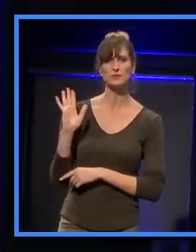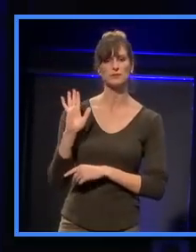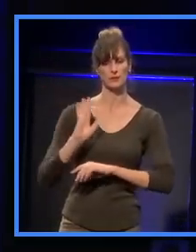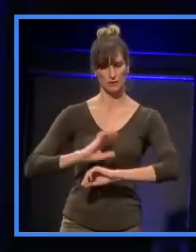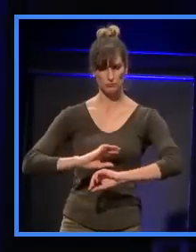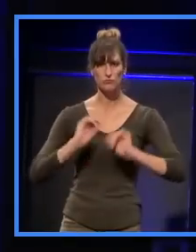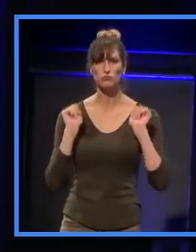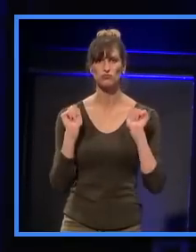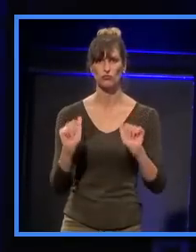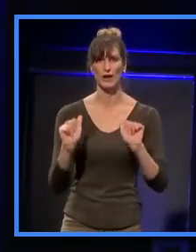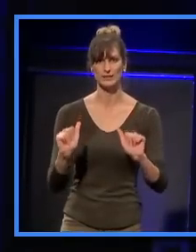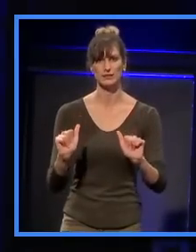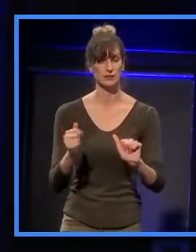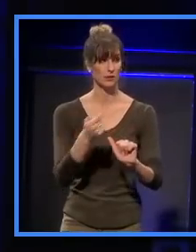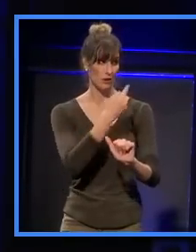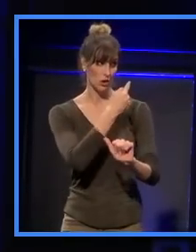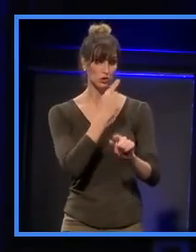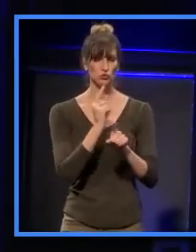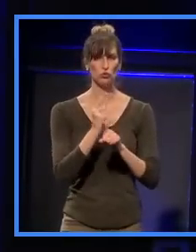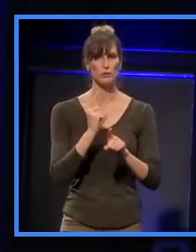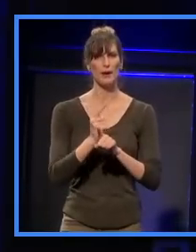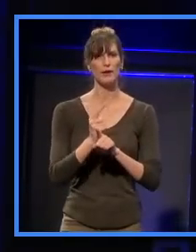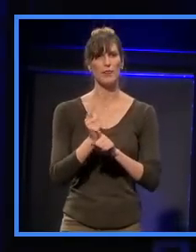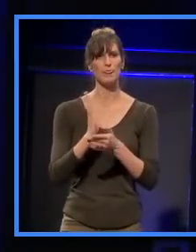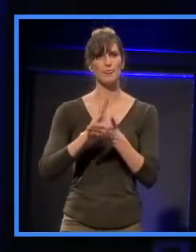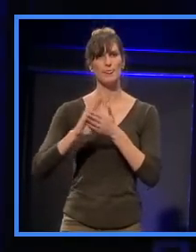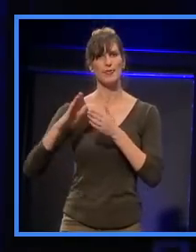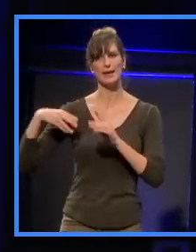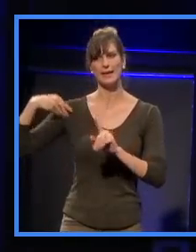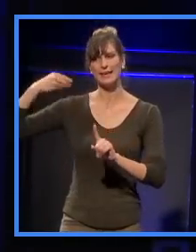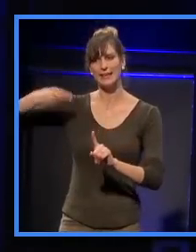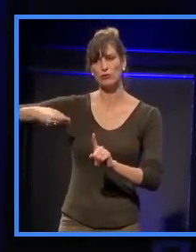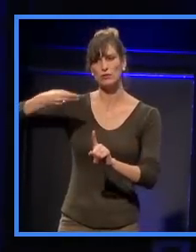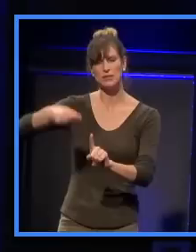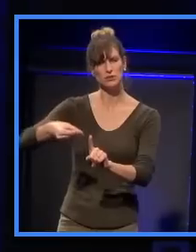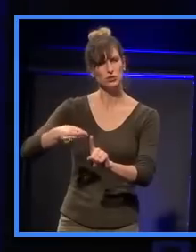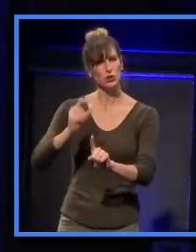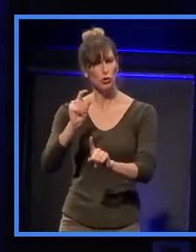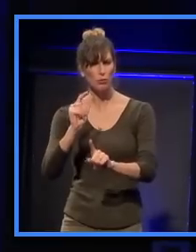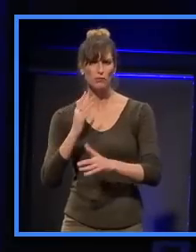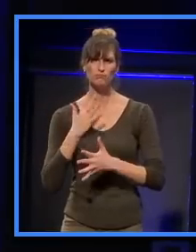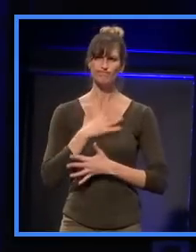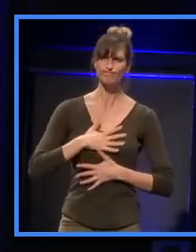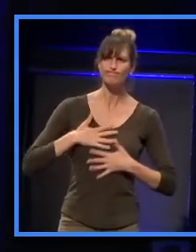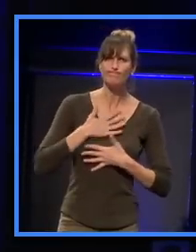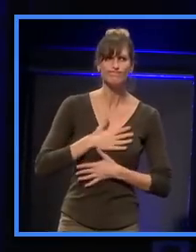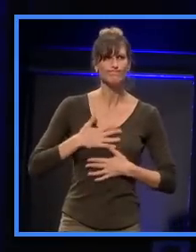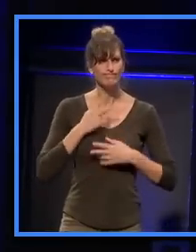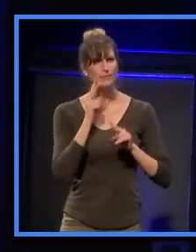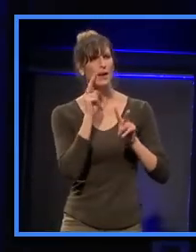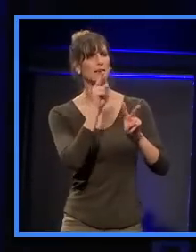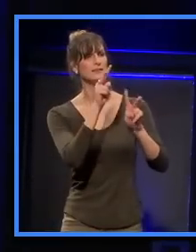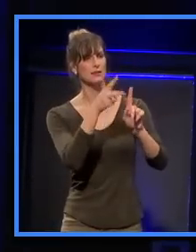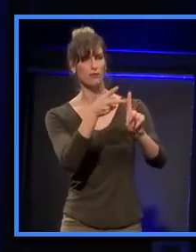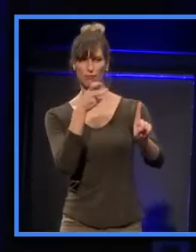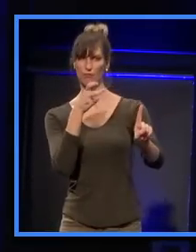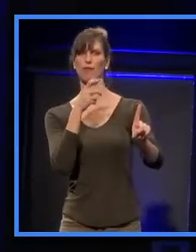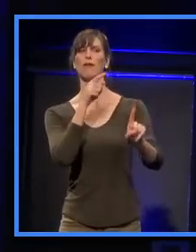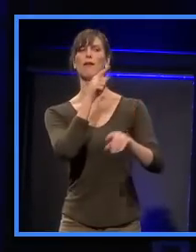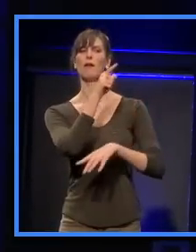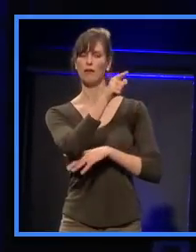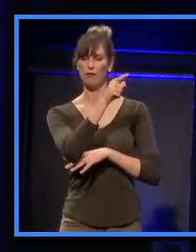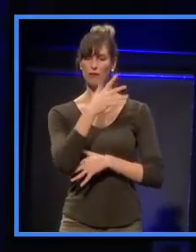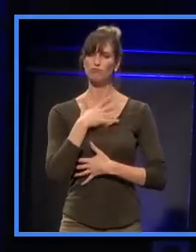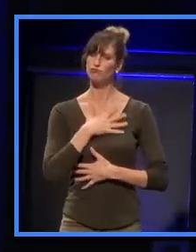it's quite emotional, isn't it? I know I wasn't here, but it must be the people behind me in the row were sort of all, you know, quite,